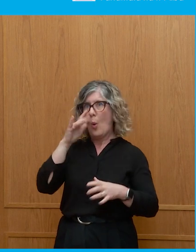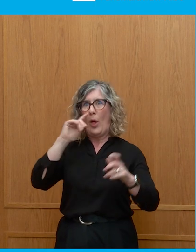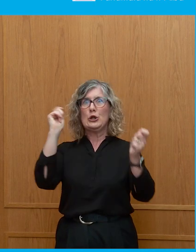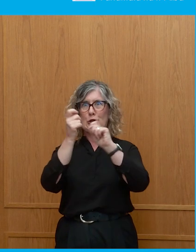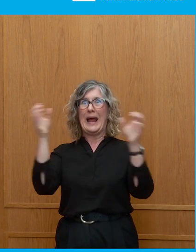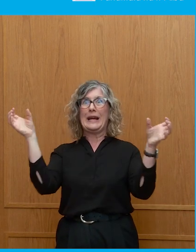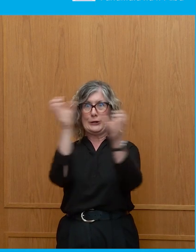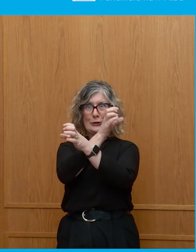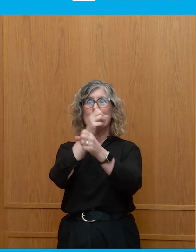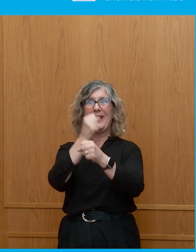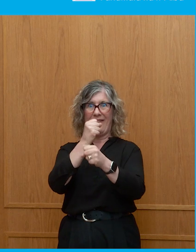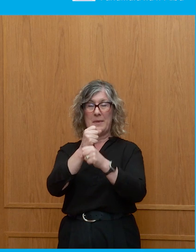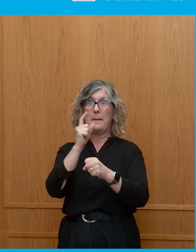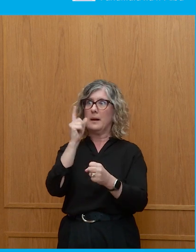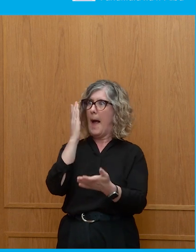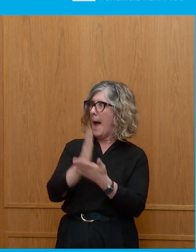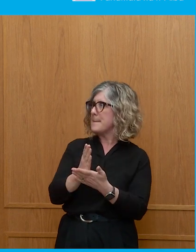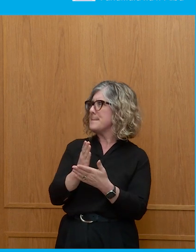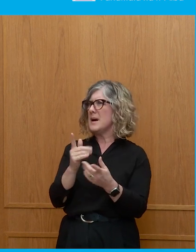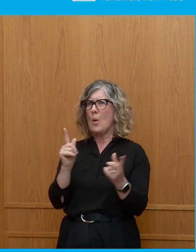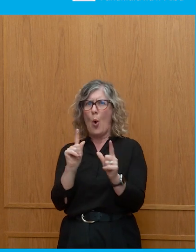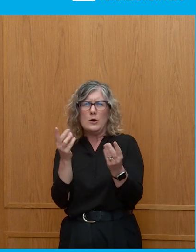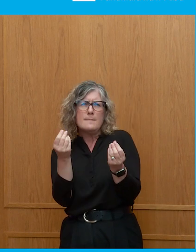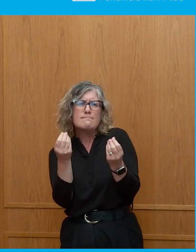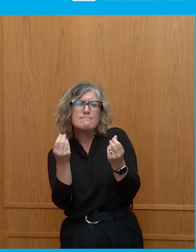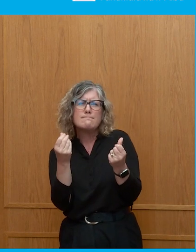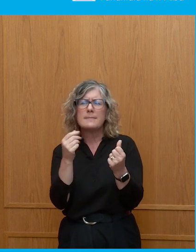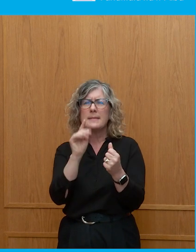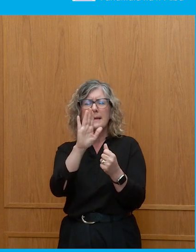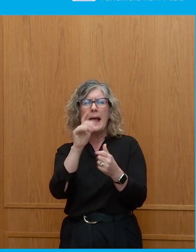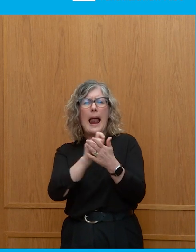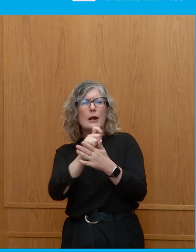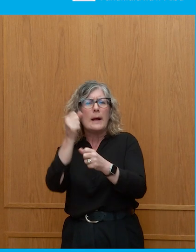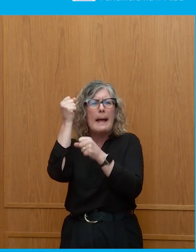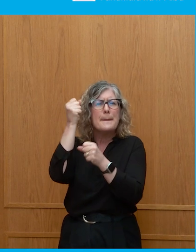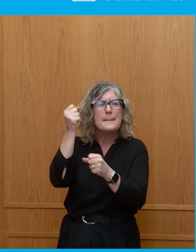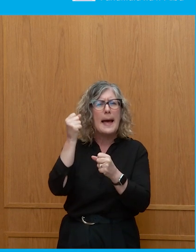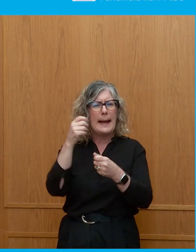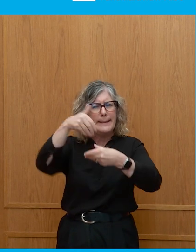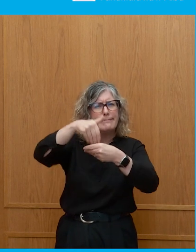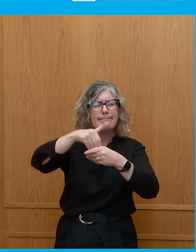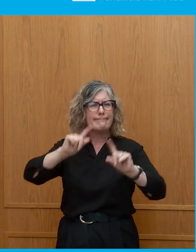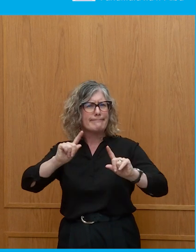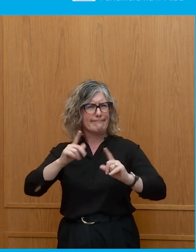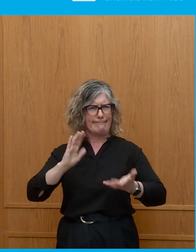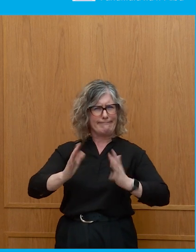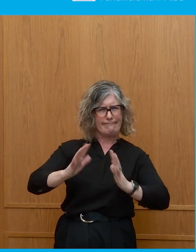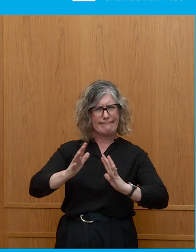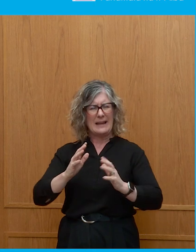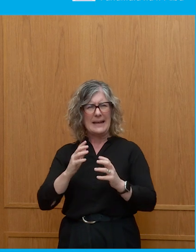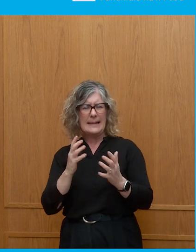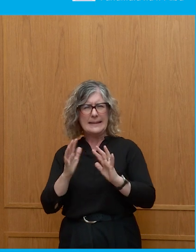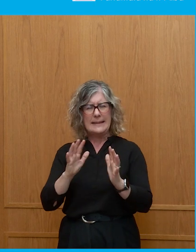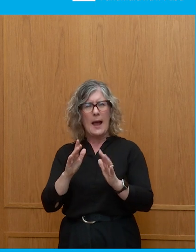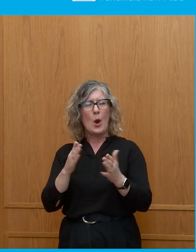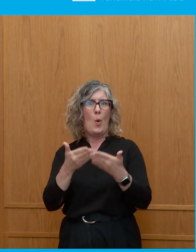about because there wasn't much in the way of substance in the election campaign itself. And contrast that with the independence